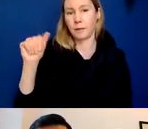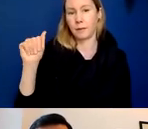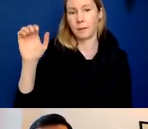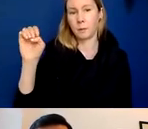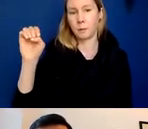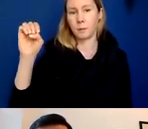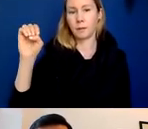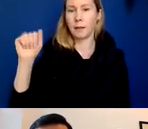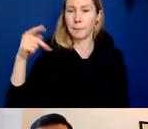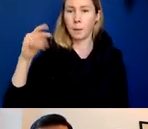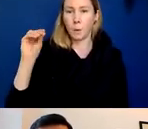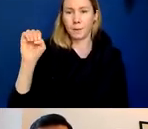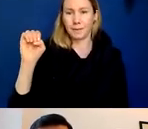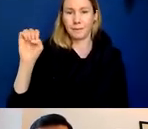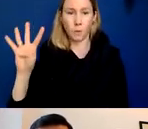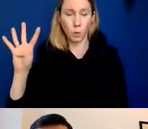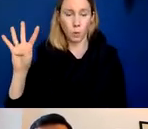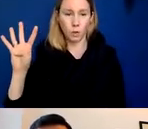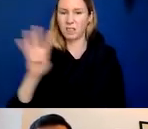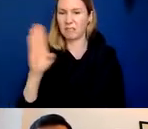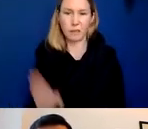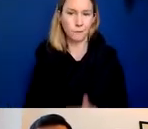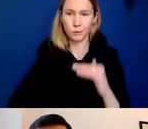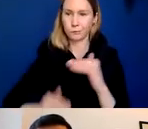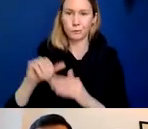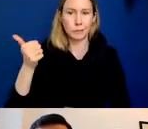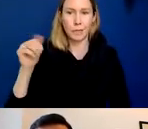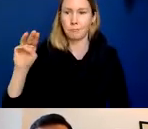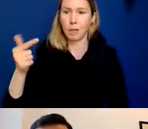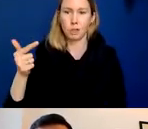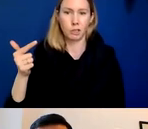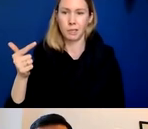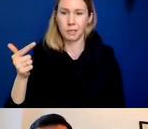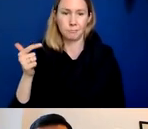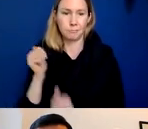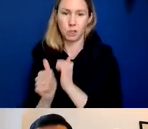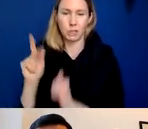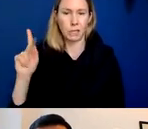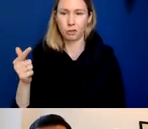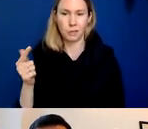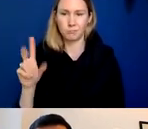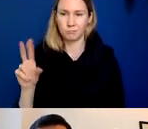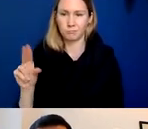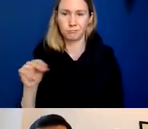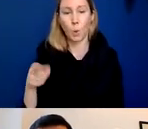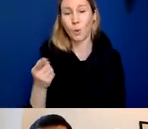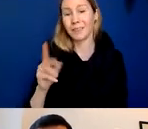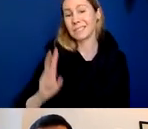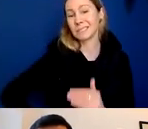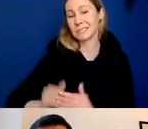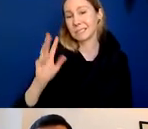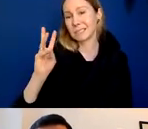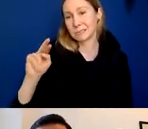were really able to get up to the highest possible dose the 10 mg per kg dose they only received up to 6 mg per kg